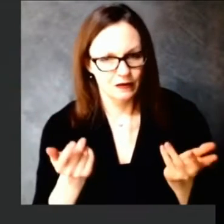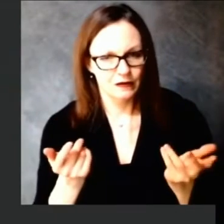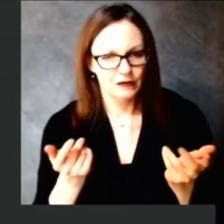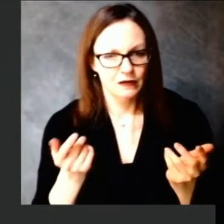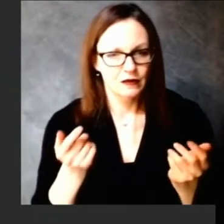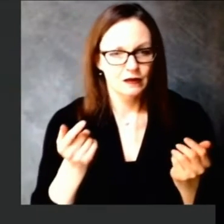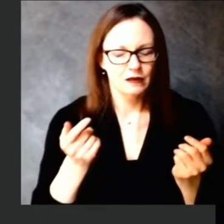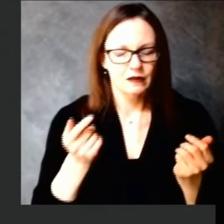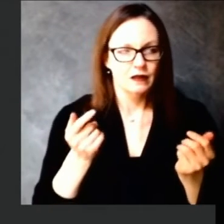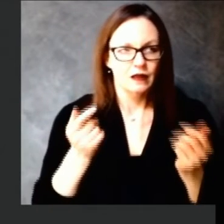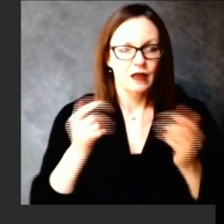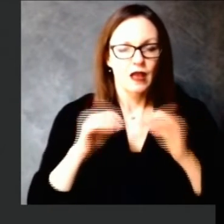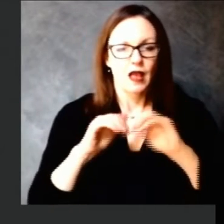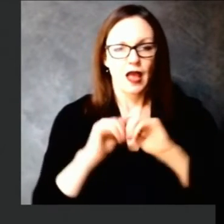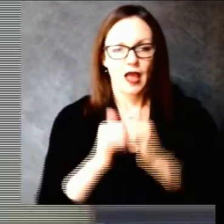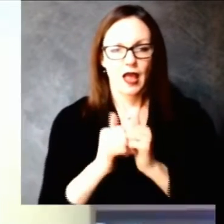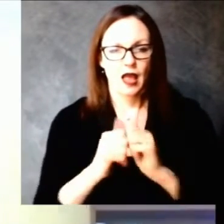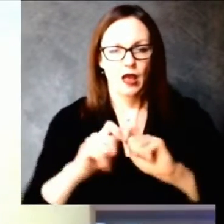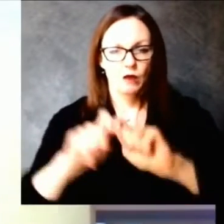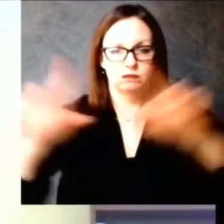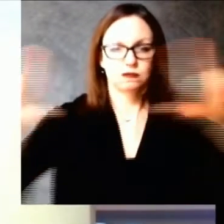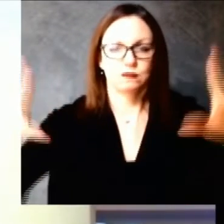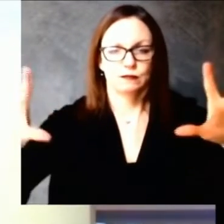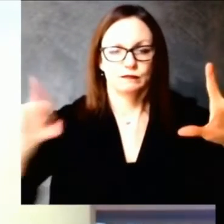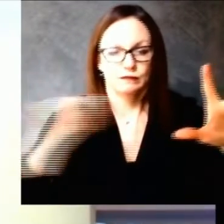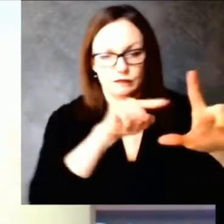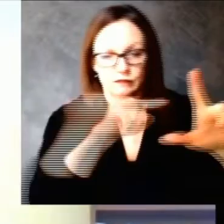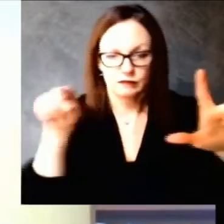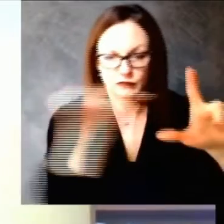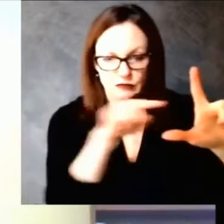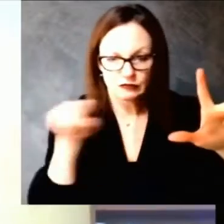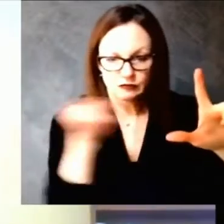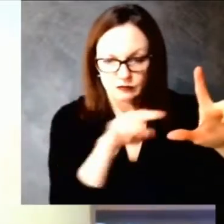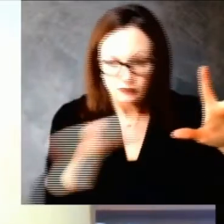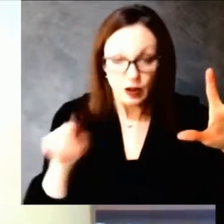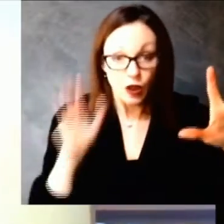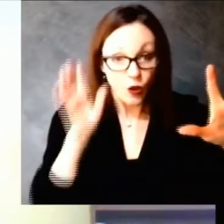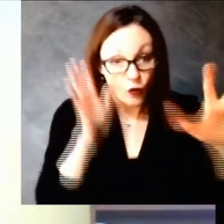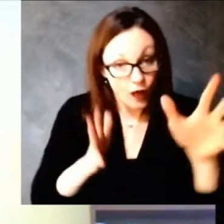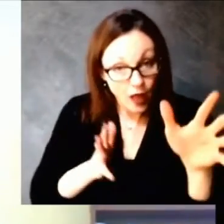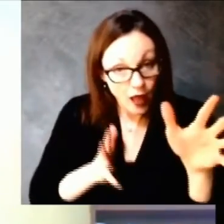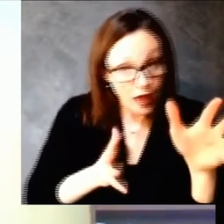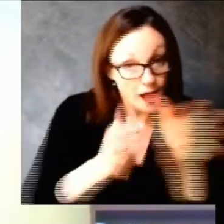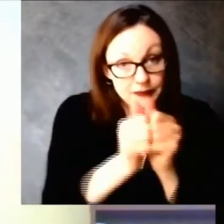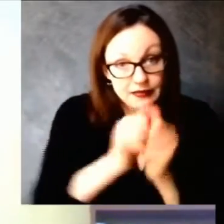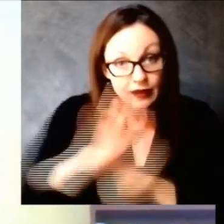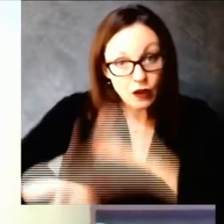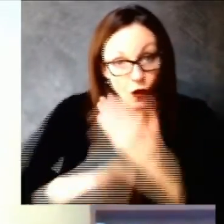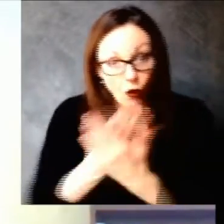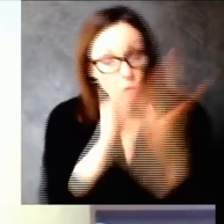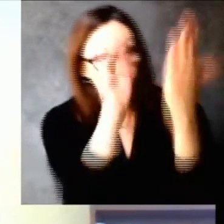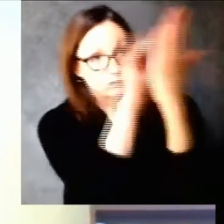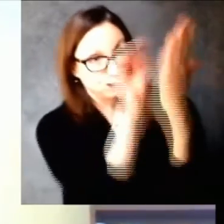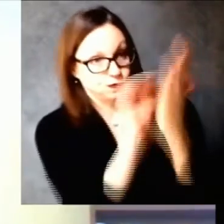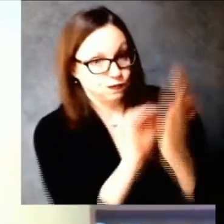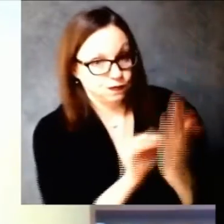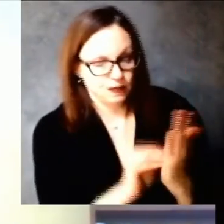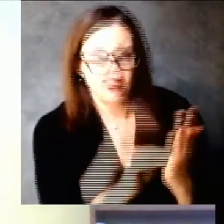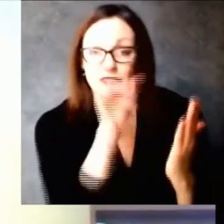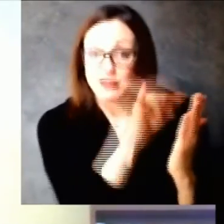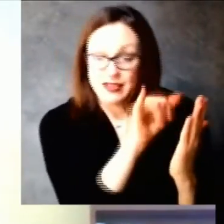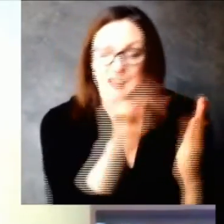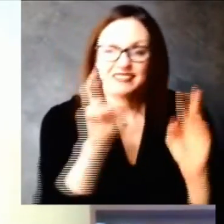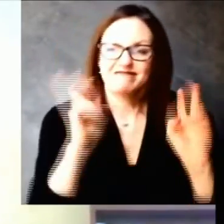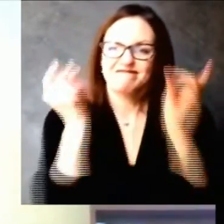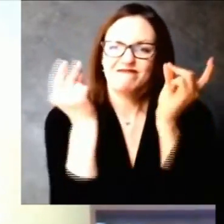maybe dr shower knows that exact time but we freeze the data at a certain time and that reflects all of the data that